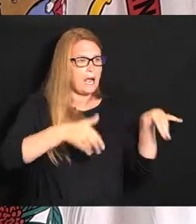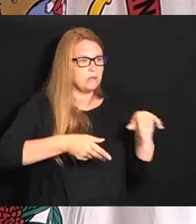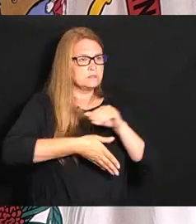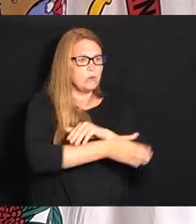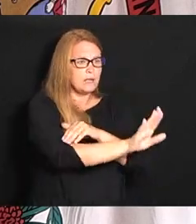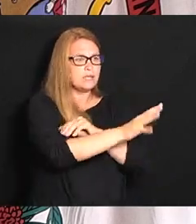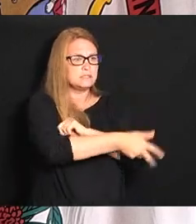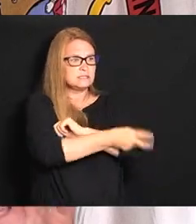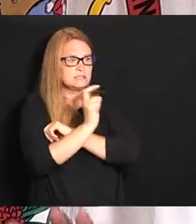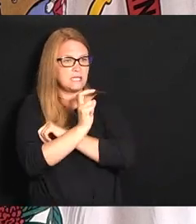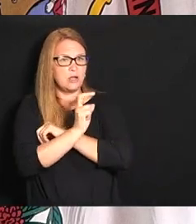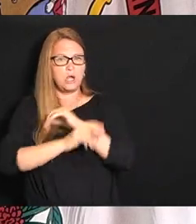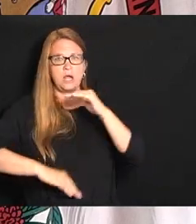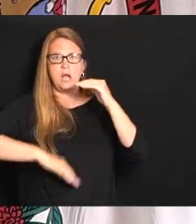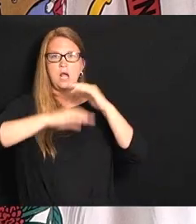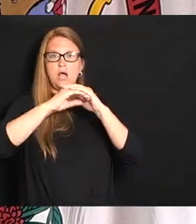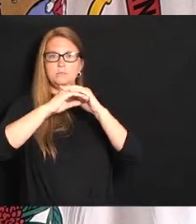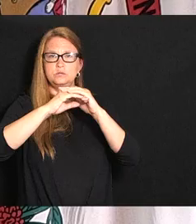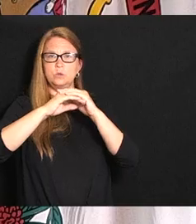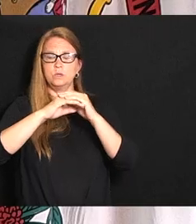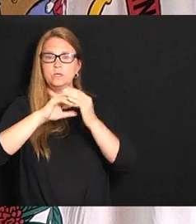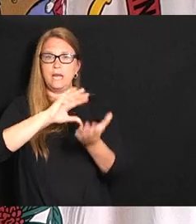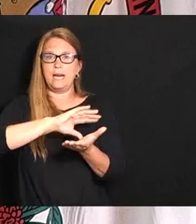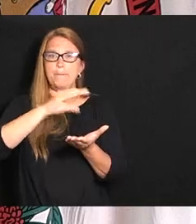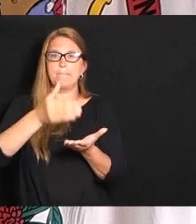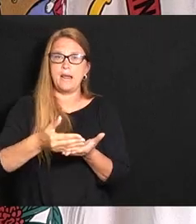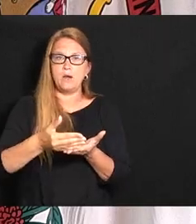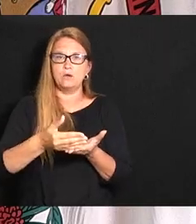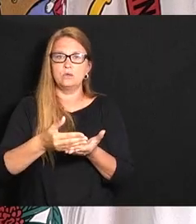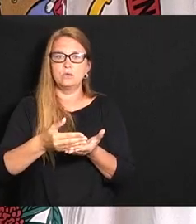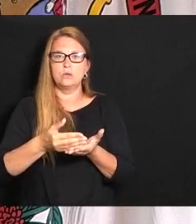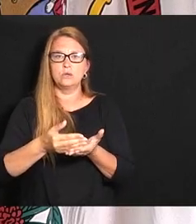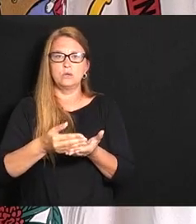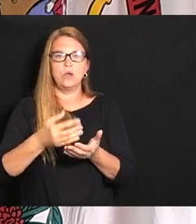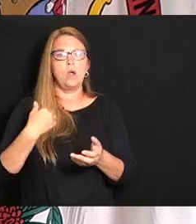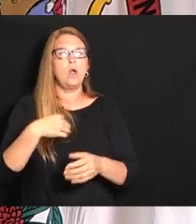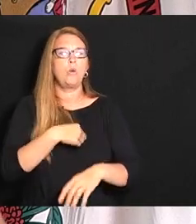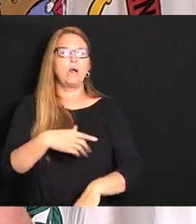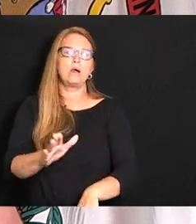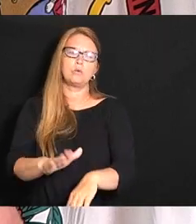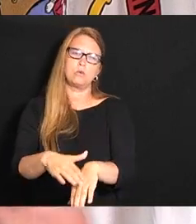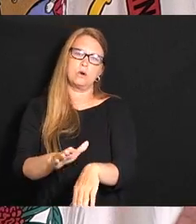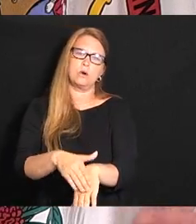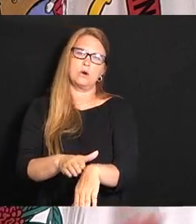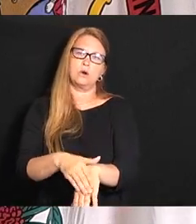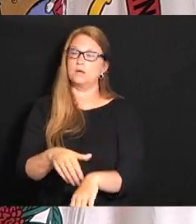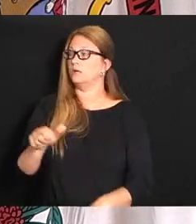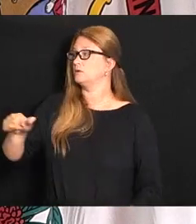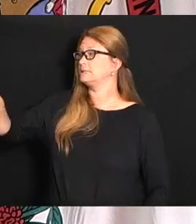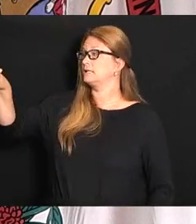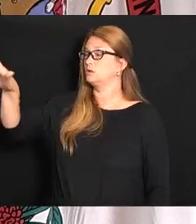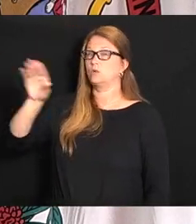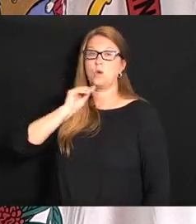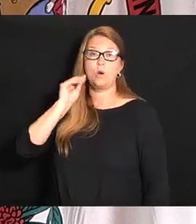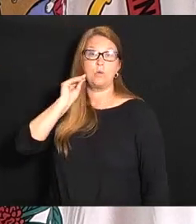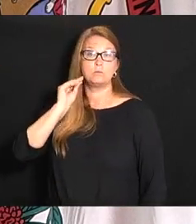want up to a certain value and we'll just slap your hand a little bit and turn you loose tomorrow